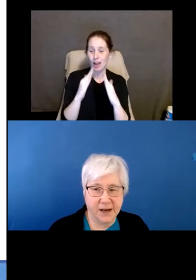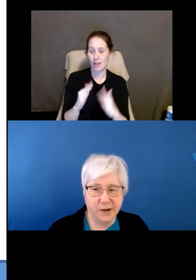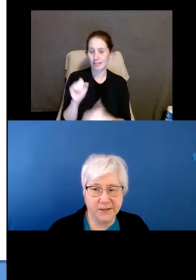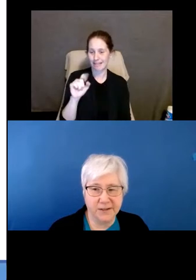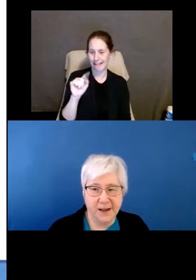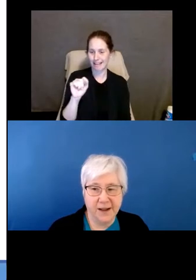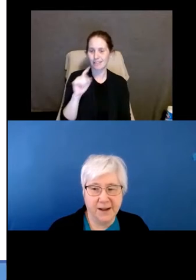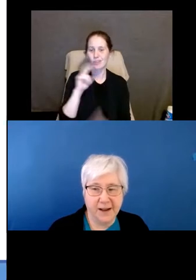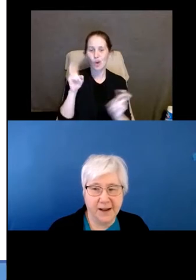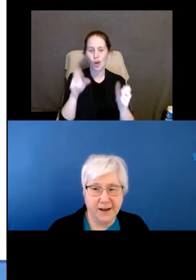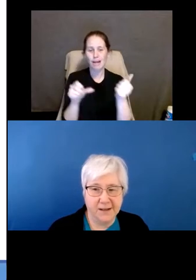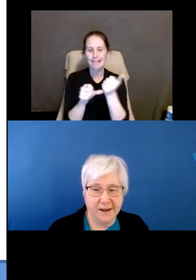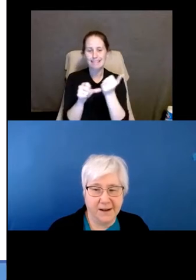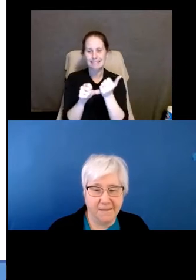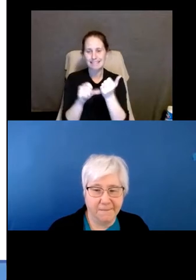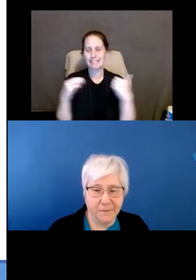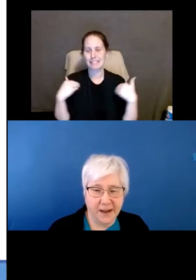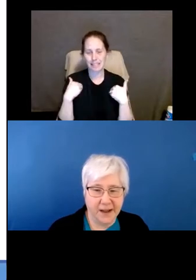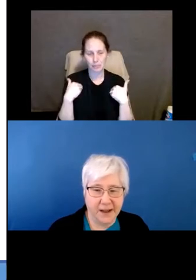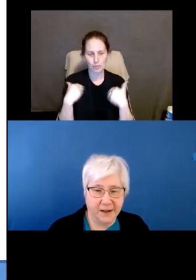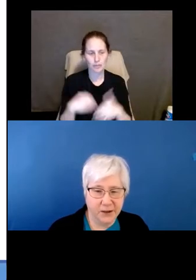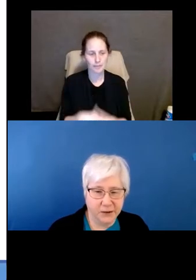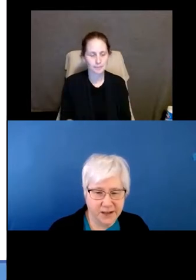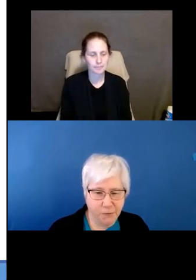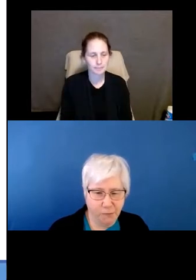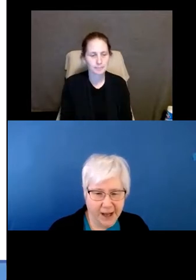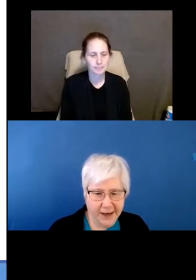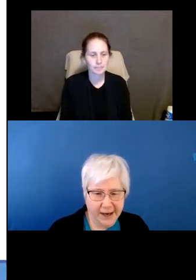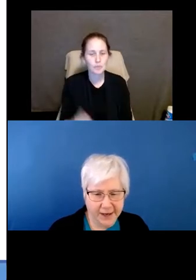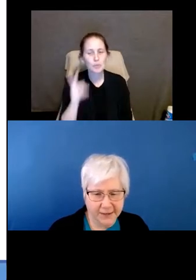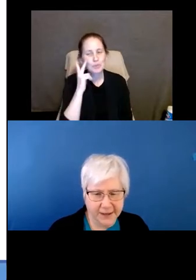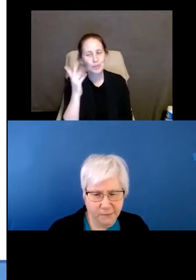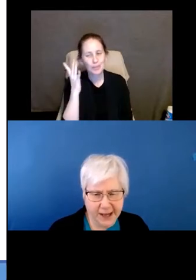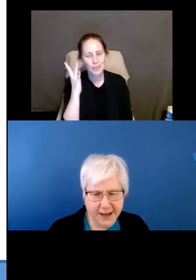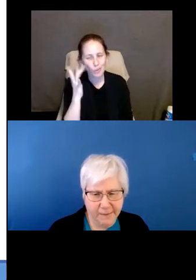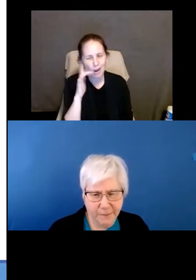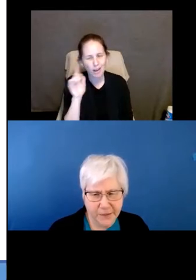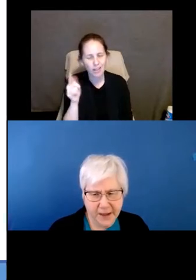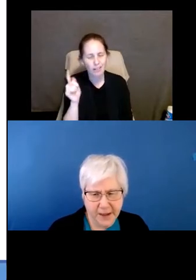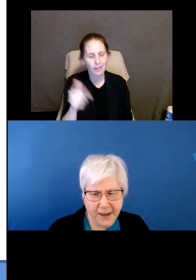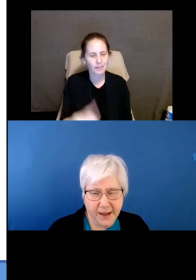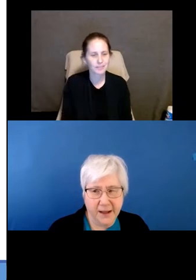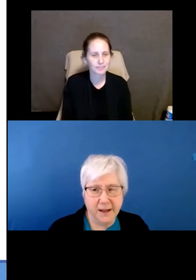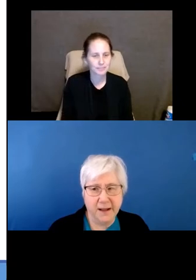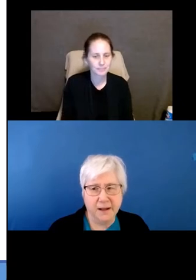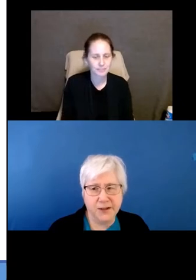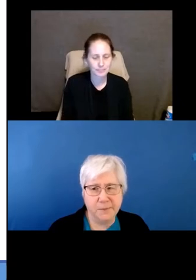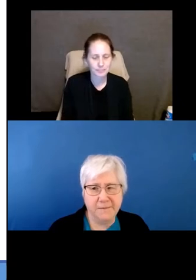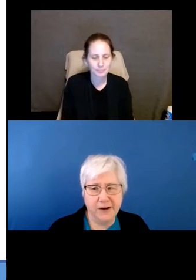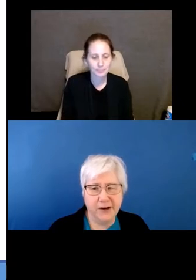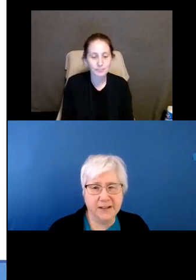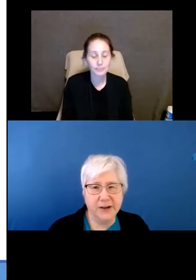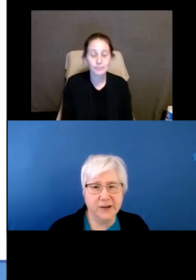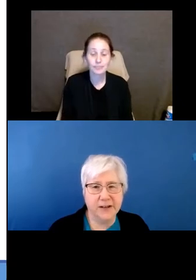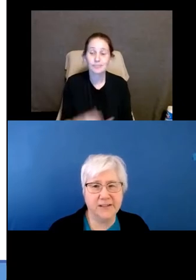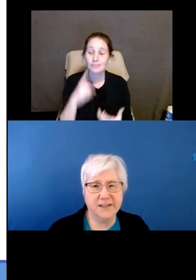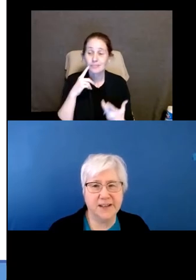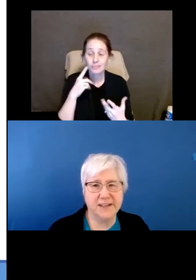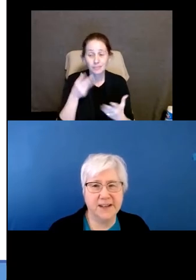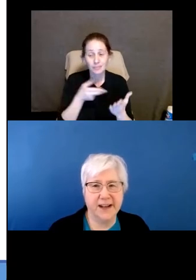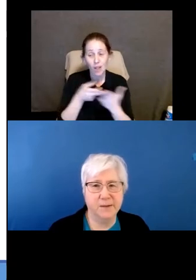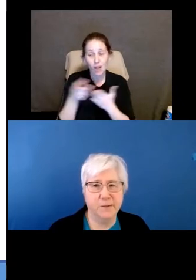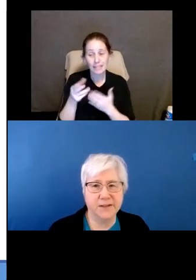animals. And you'll see why in a little while. To be very clear,